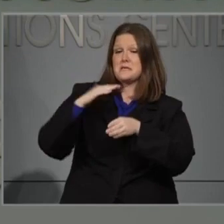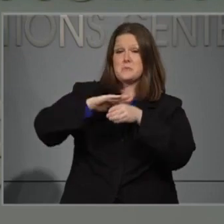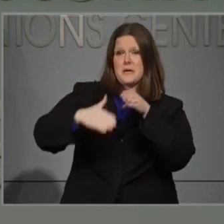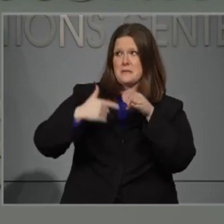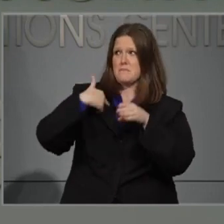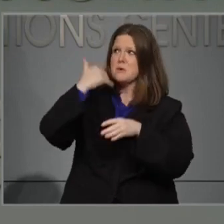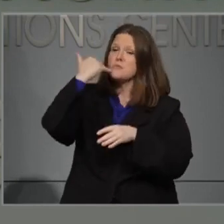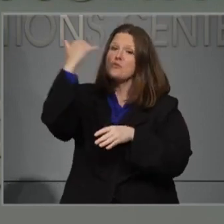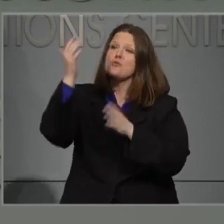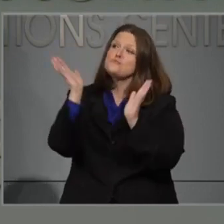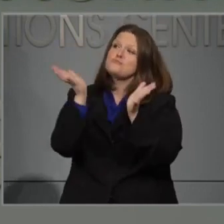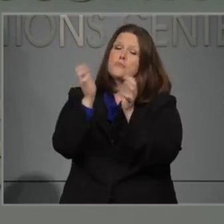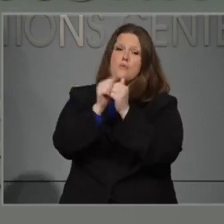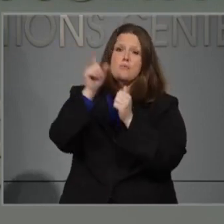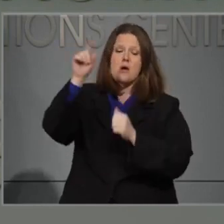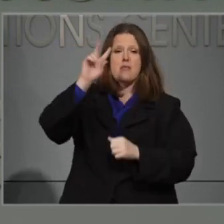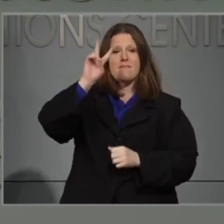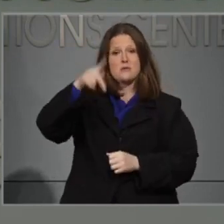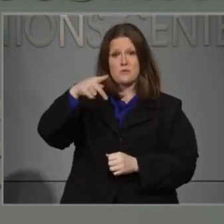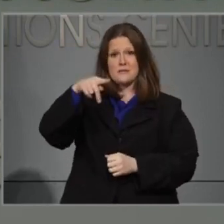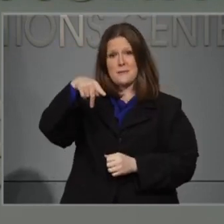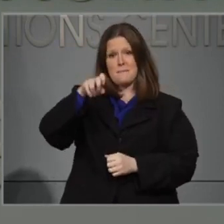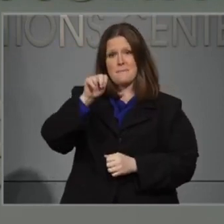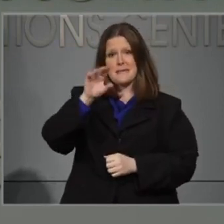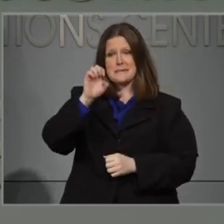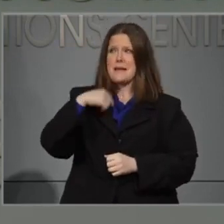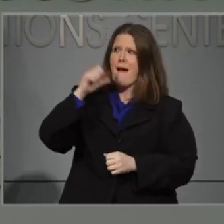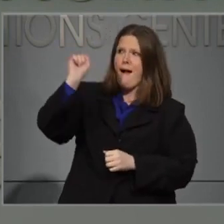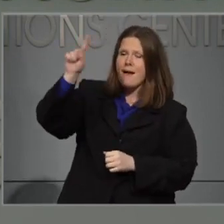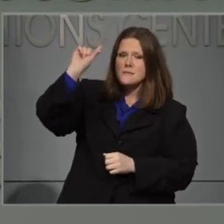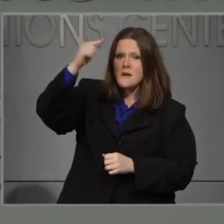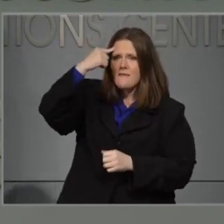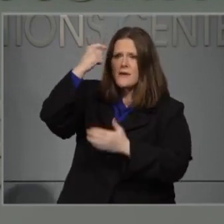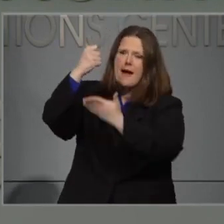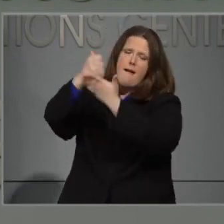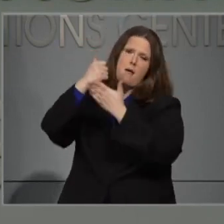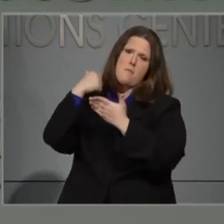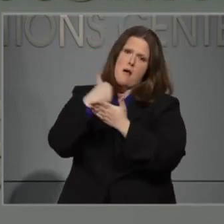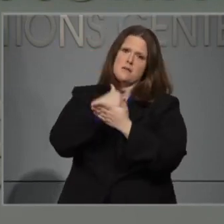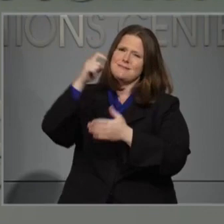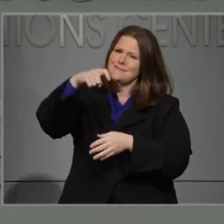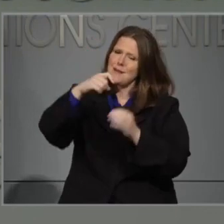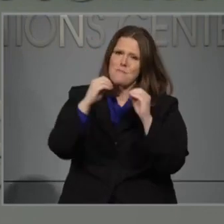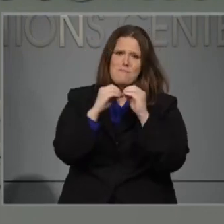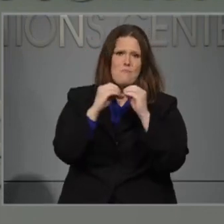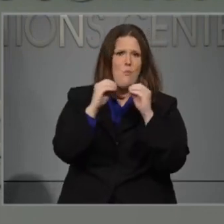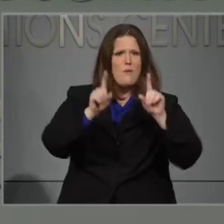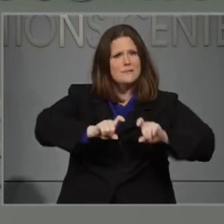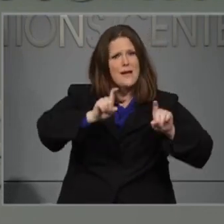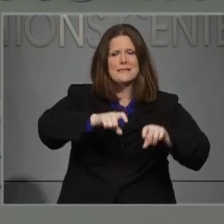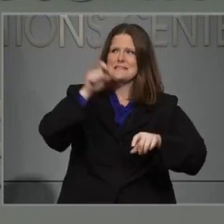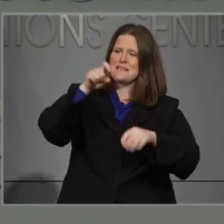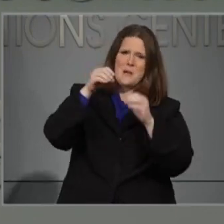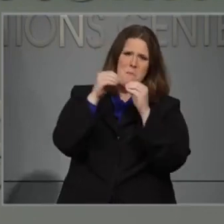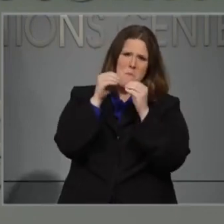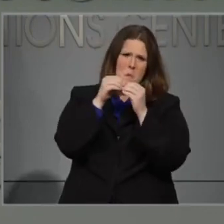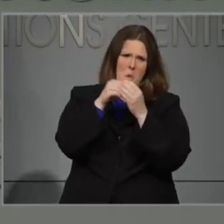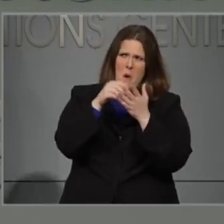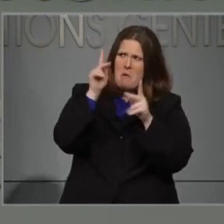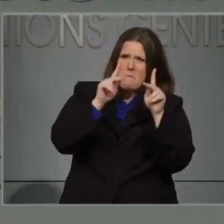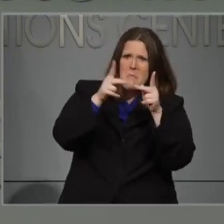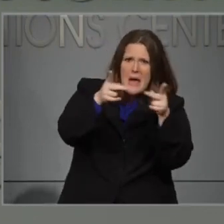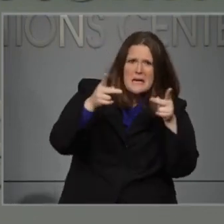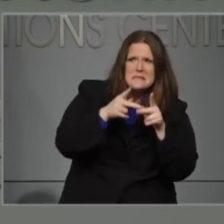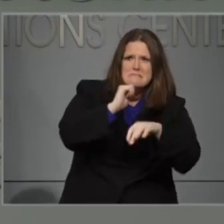numbers. I asked him and the federal government to help us with increasing our testing sites and capabilities, especially